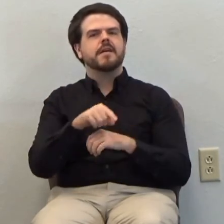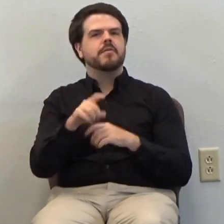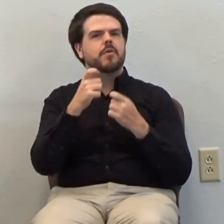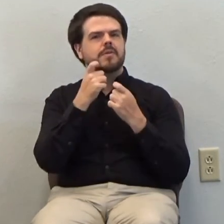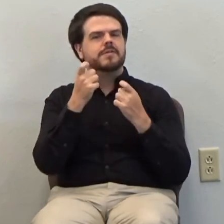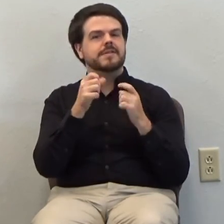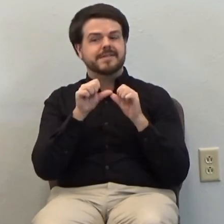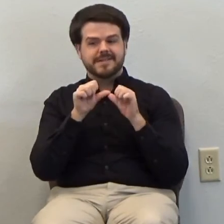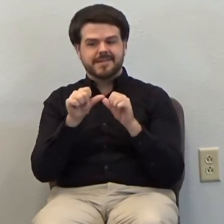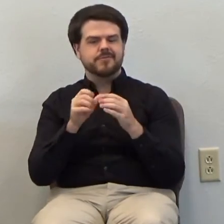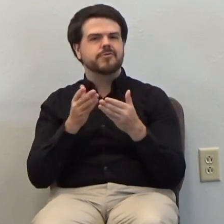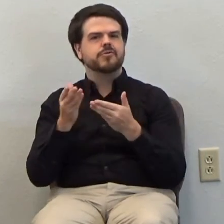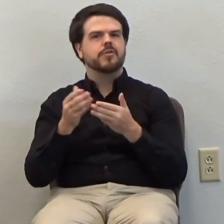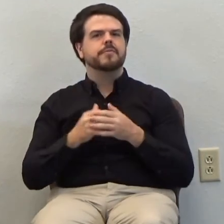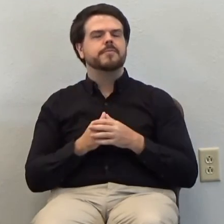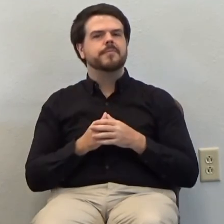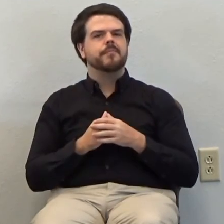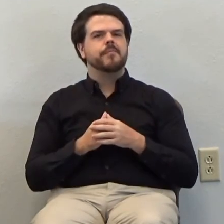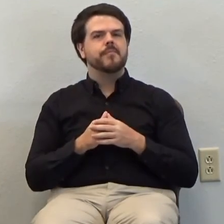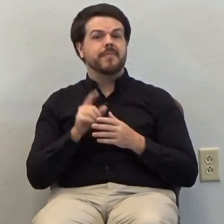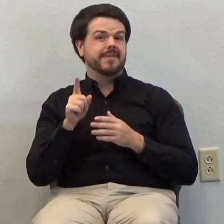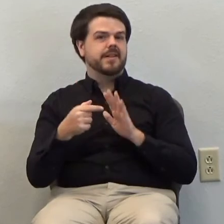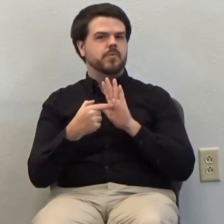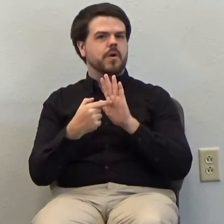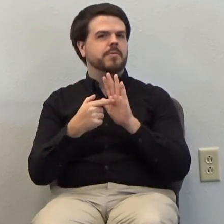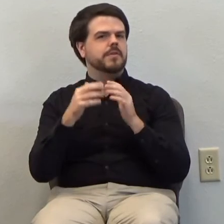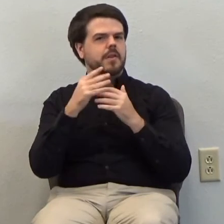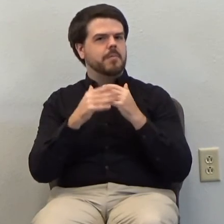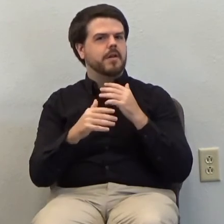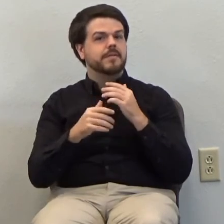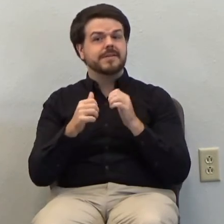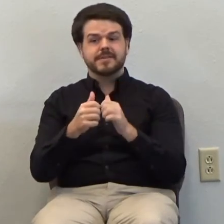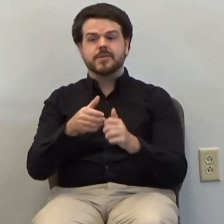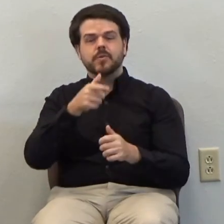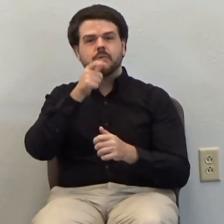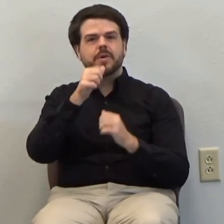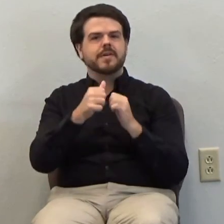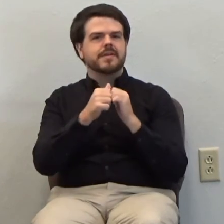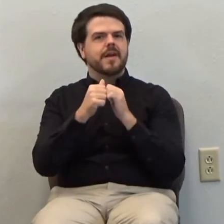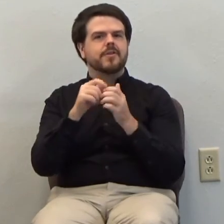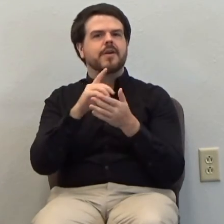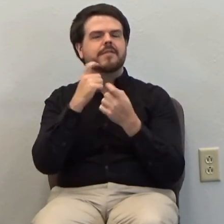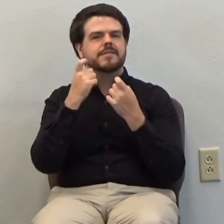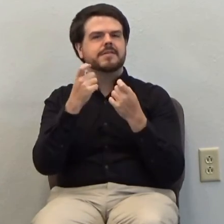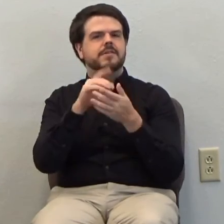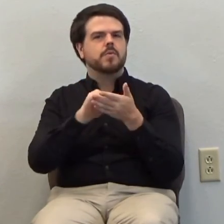to serve me that's what this blood represents let's take it together and have our sins washed away